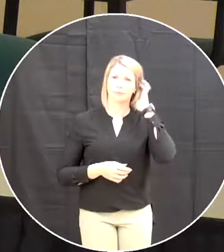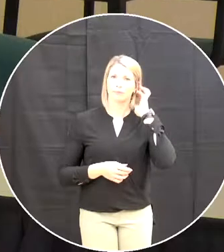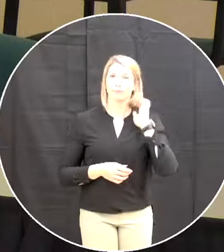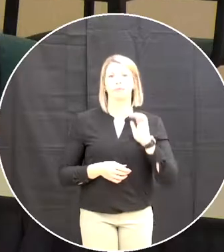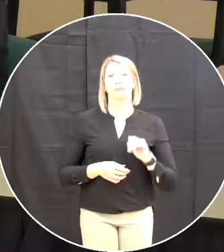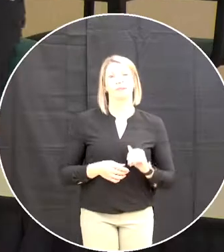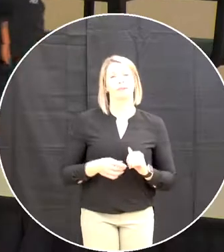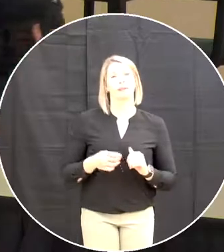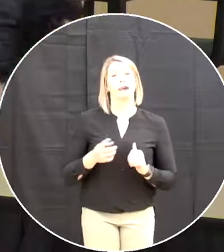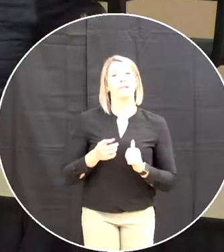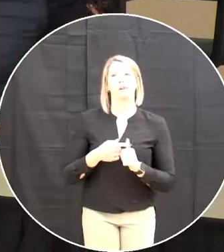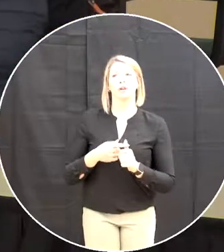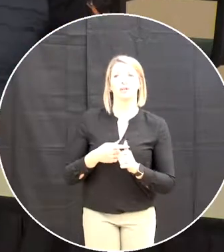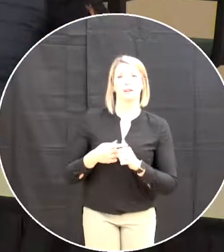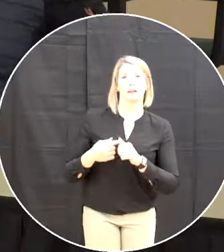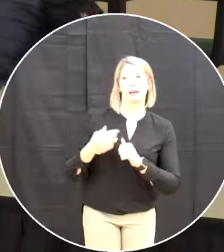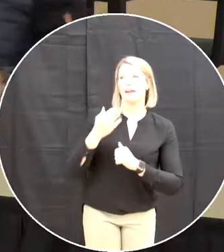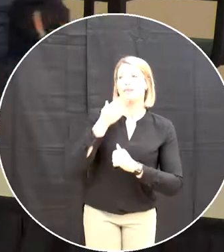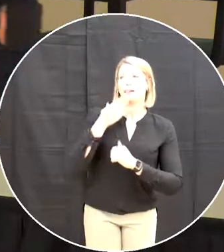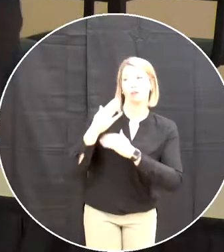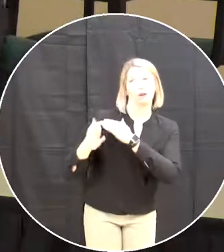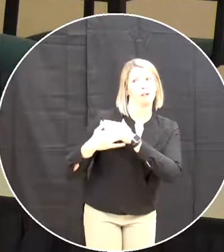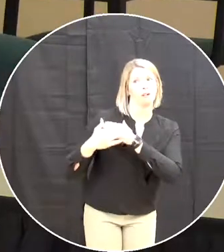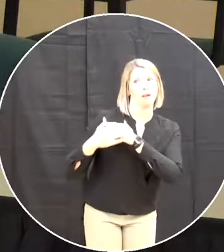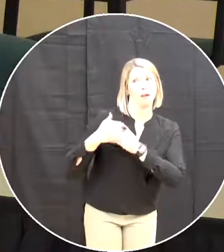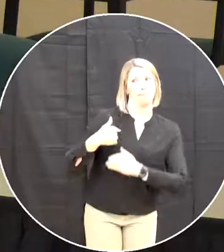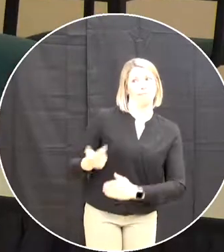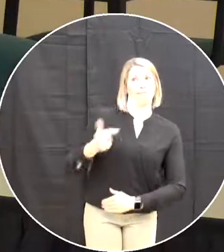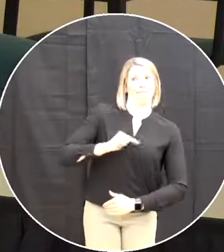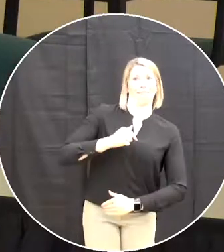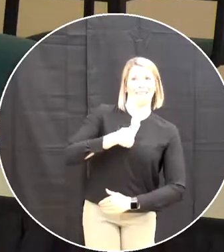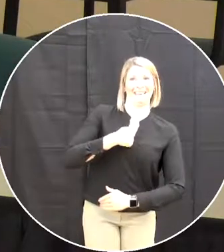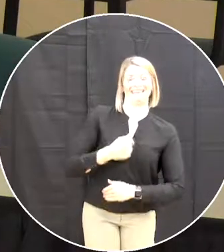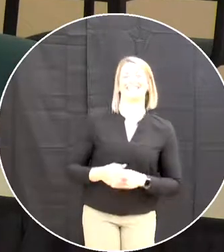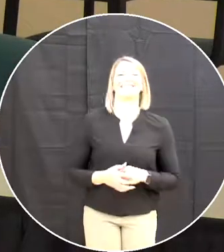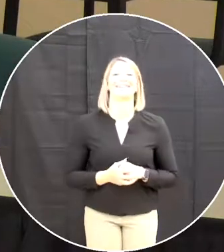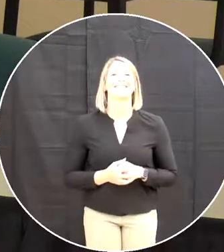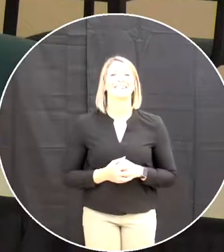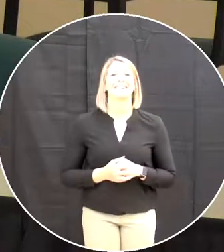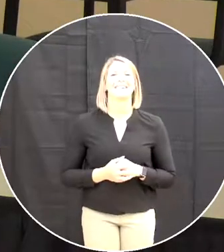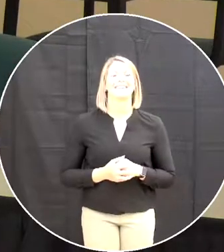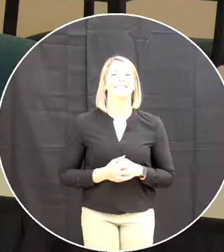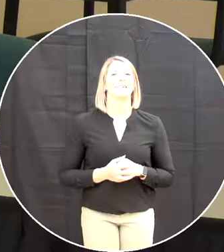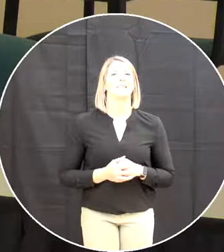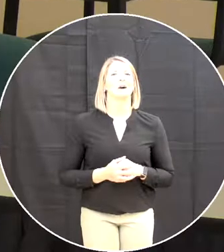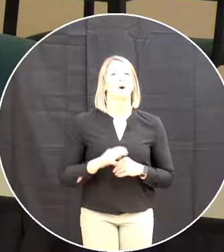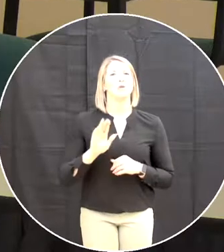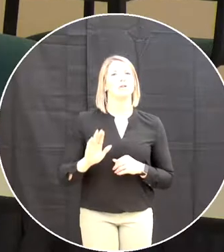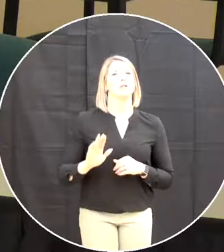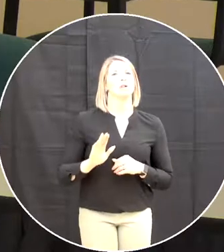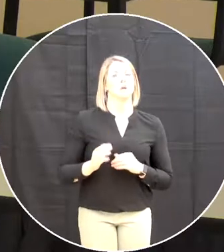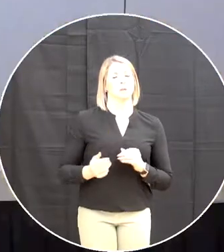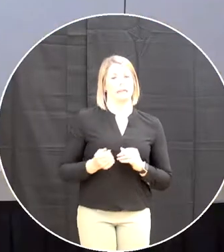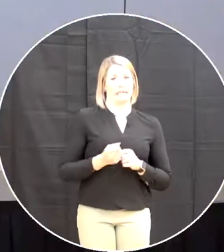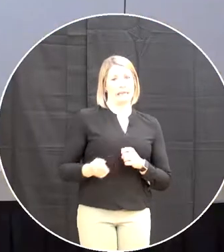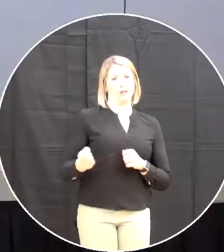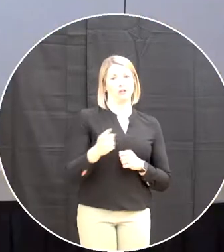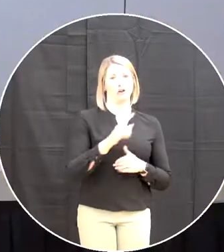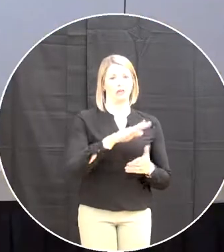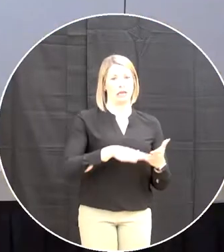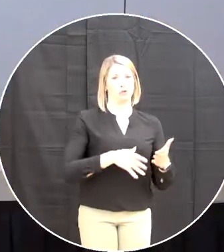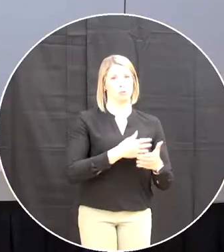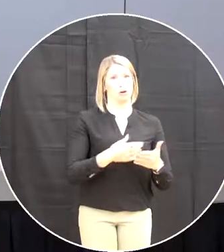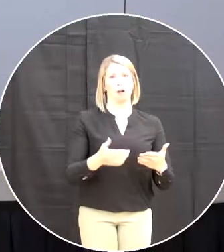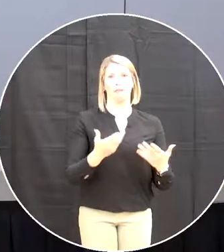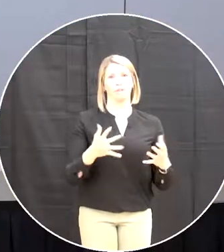for the warning um the meeting schedule as proposed uh in the document sent around would be for the